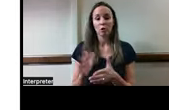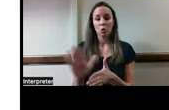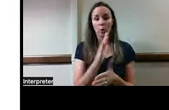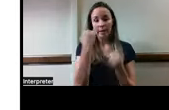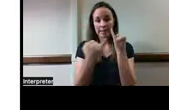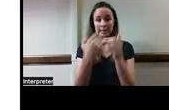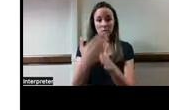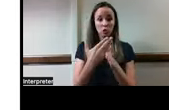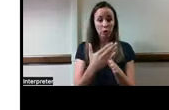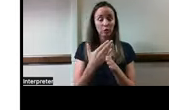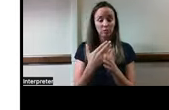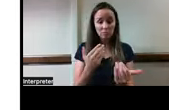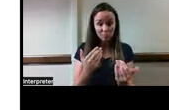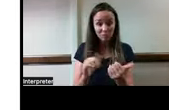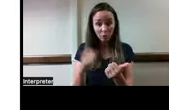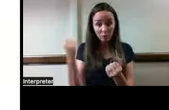Any other ideas?